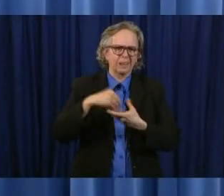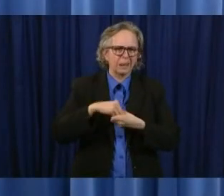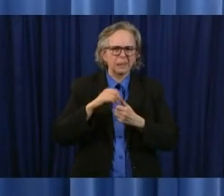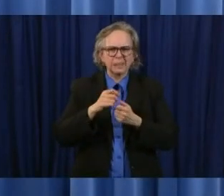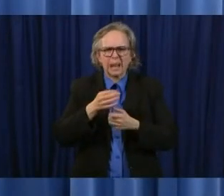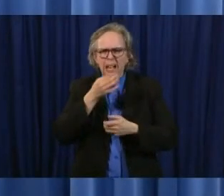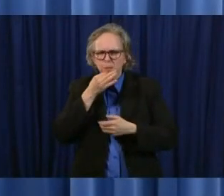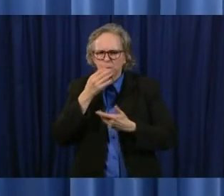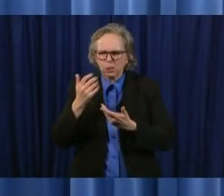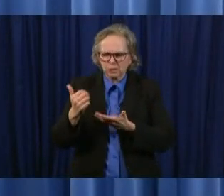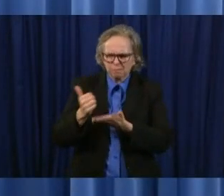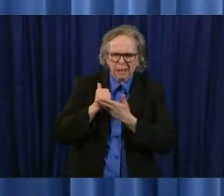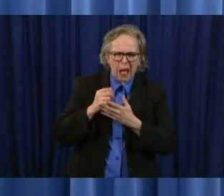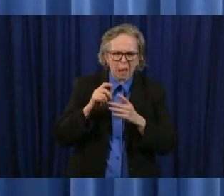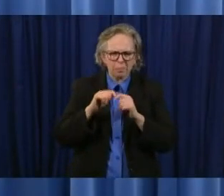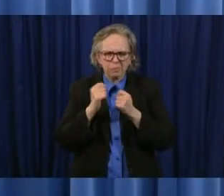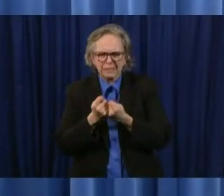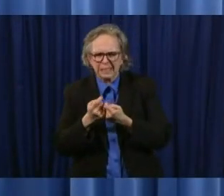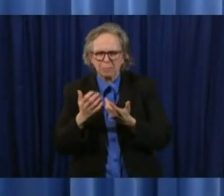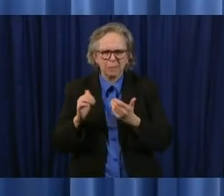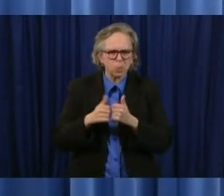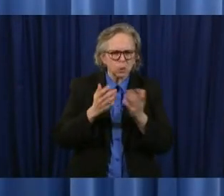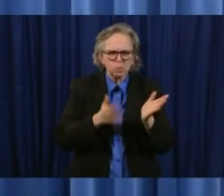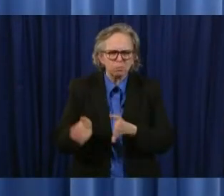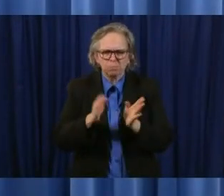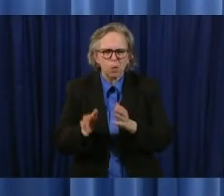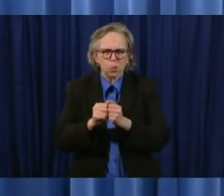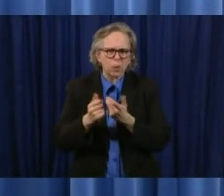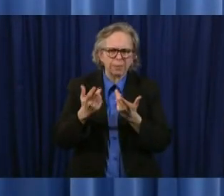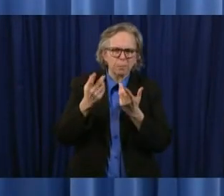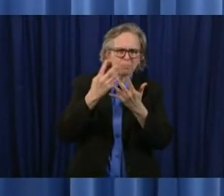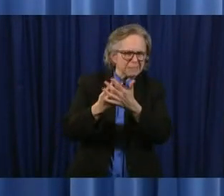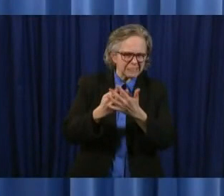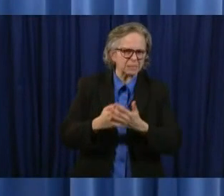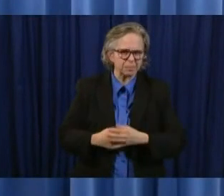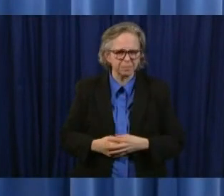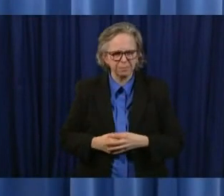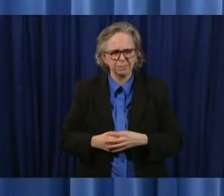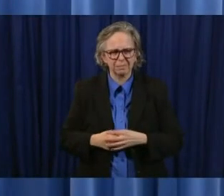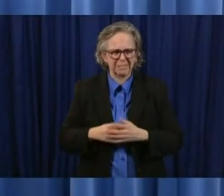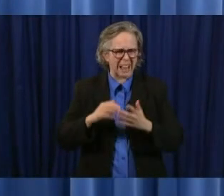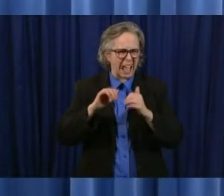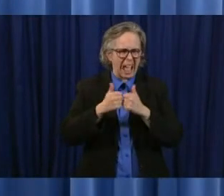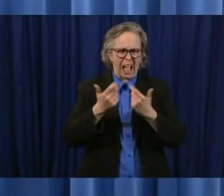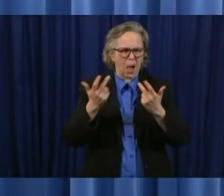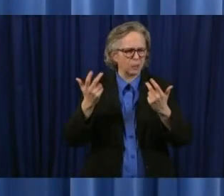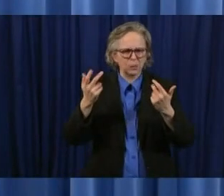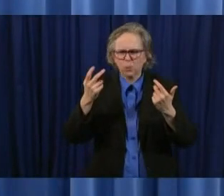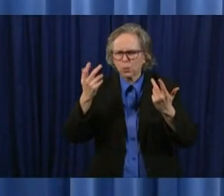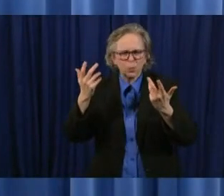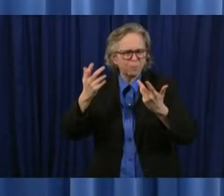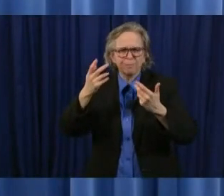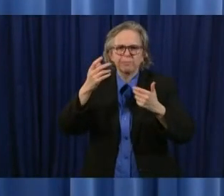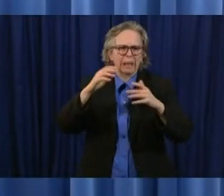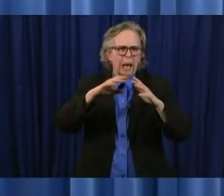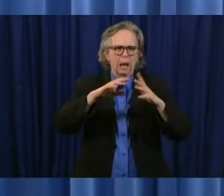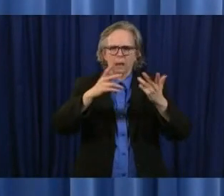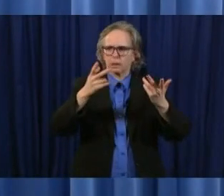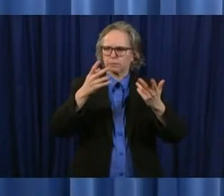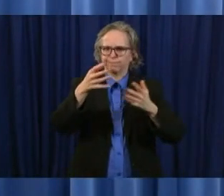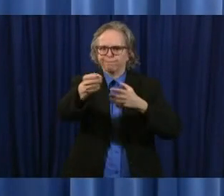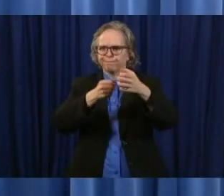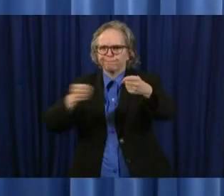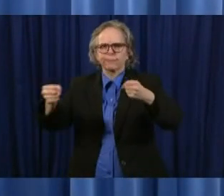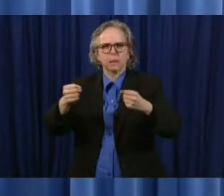and as far as the housing of of the prisoners um you know we have